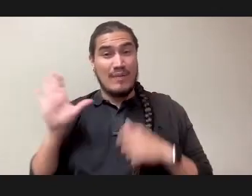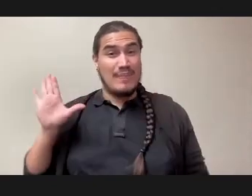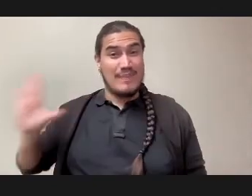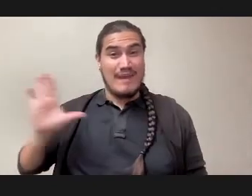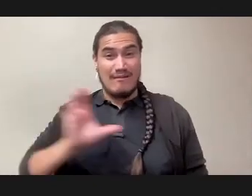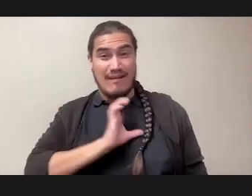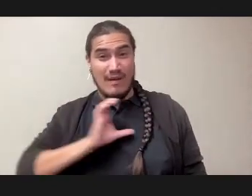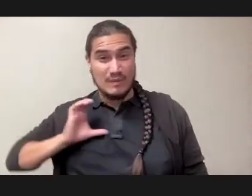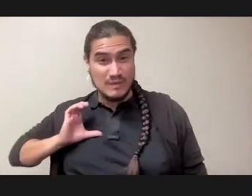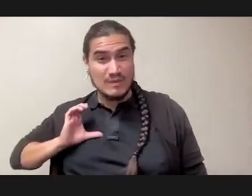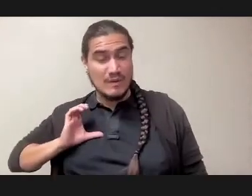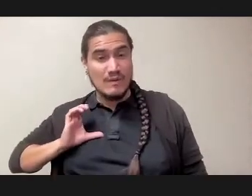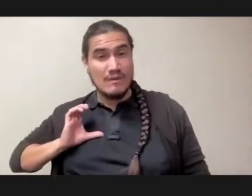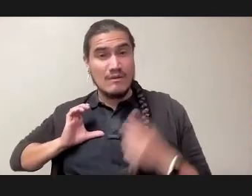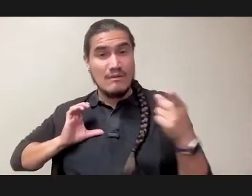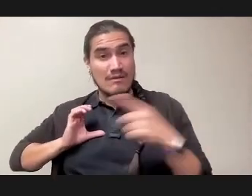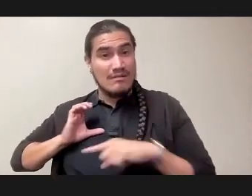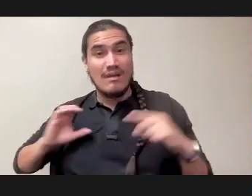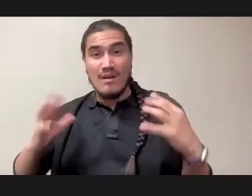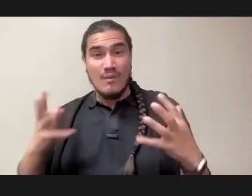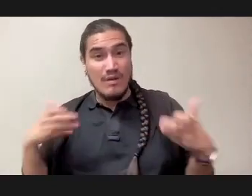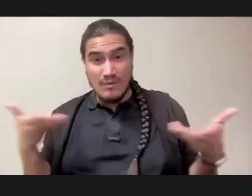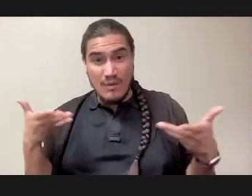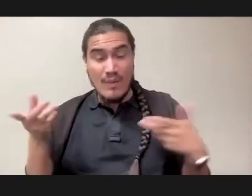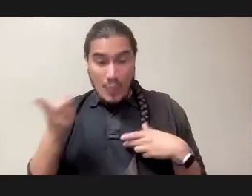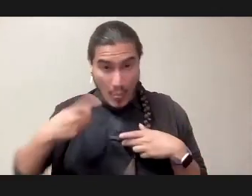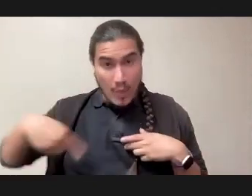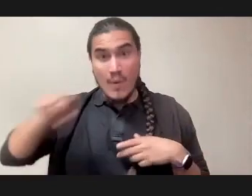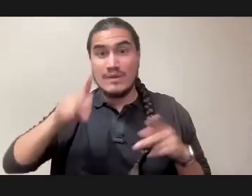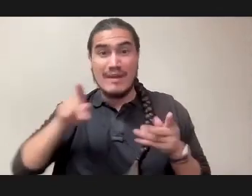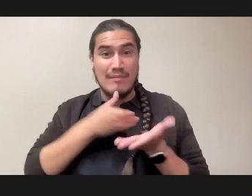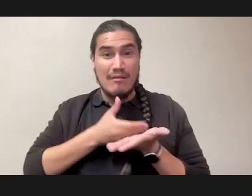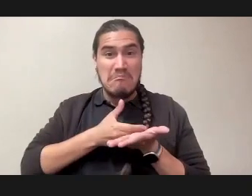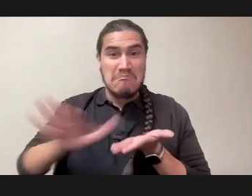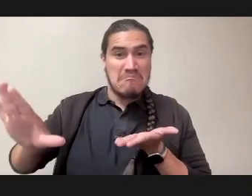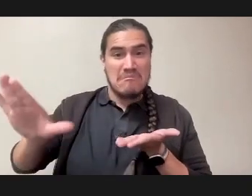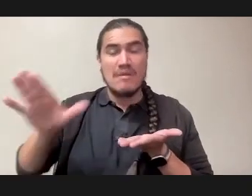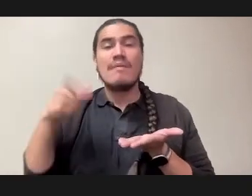actually wanted those people removed because they wanted it developed.